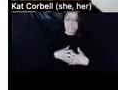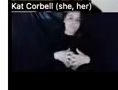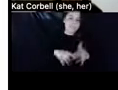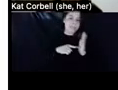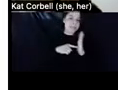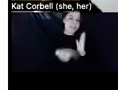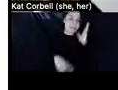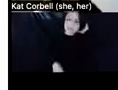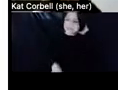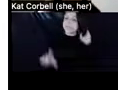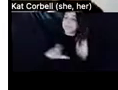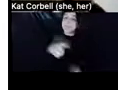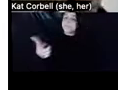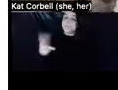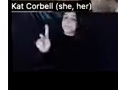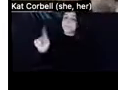Um,